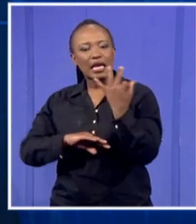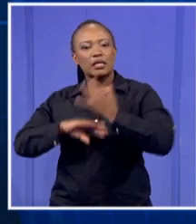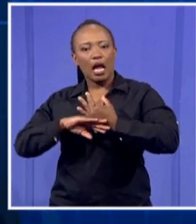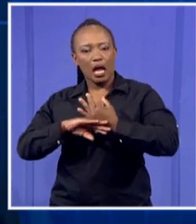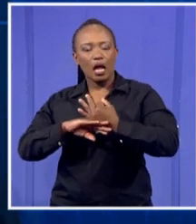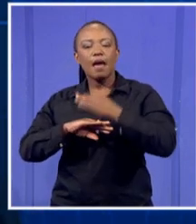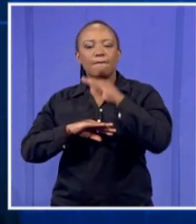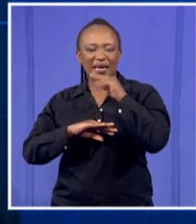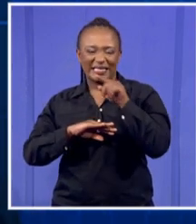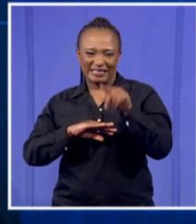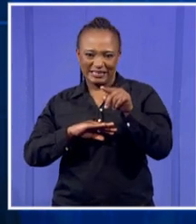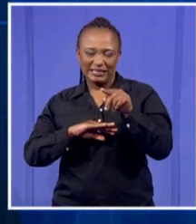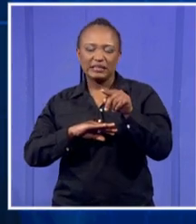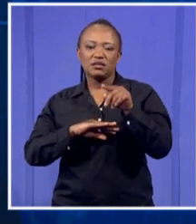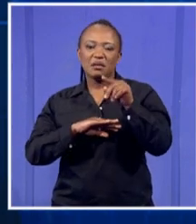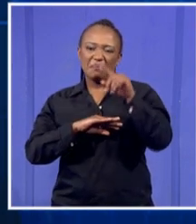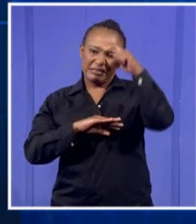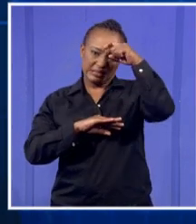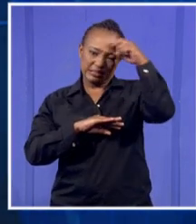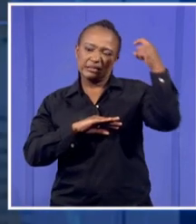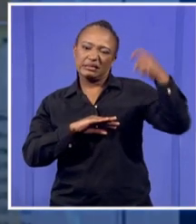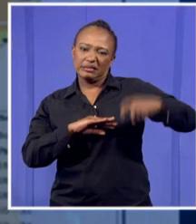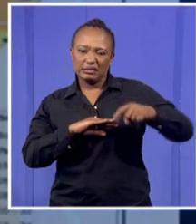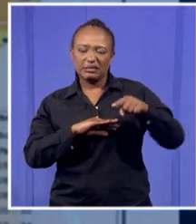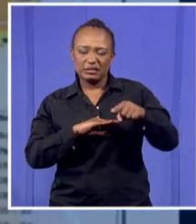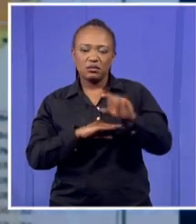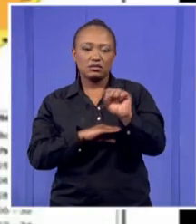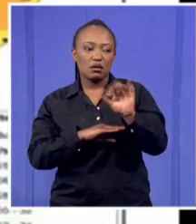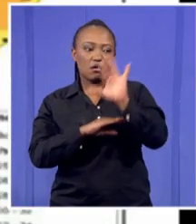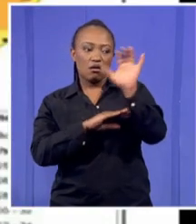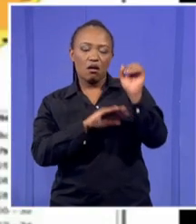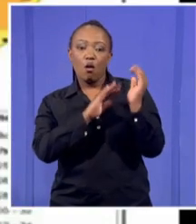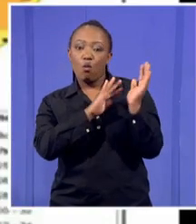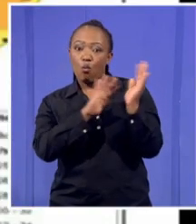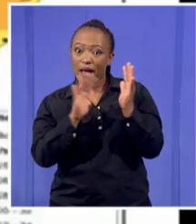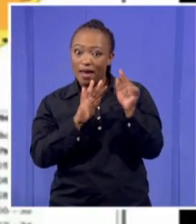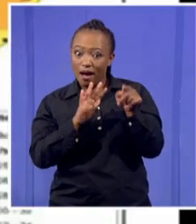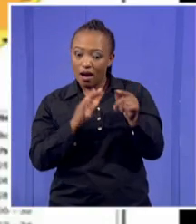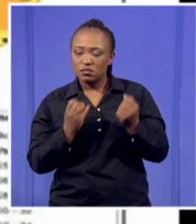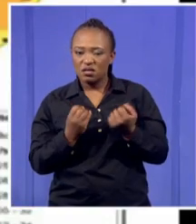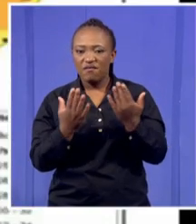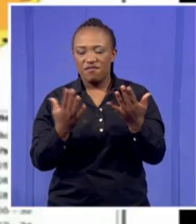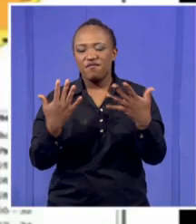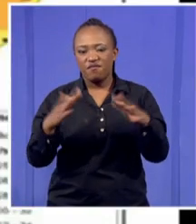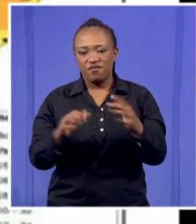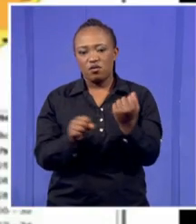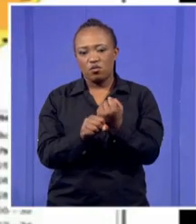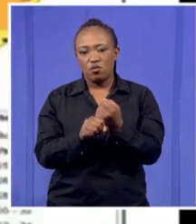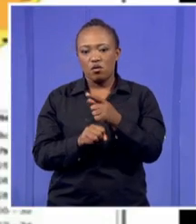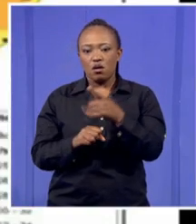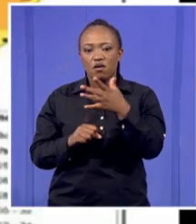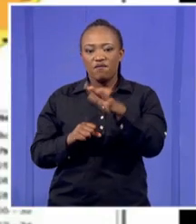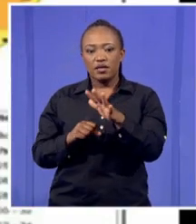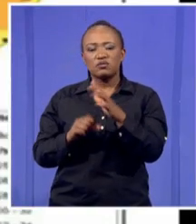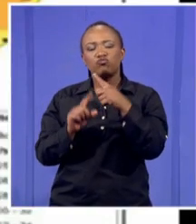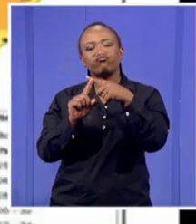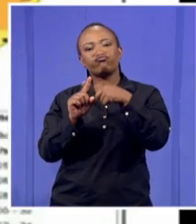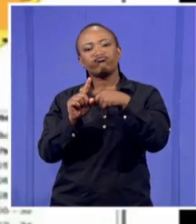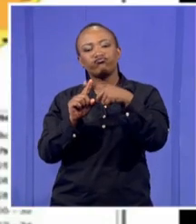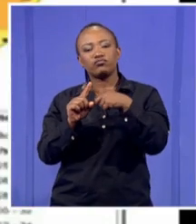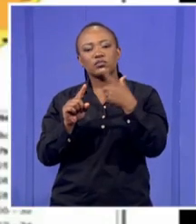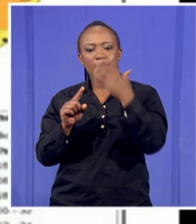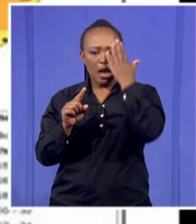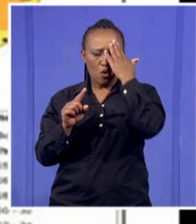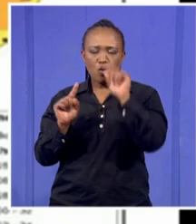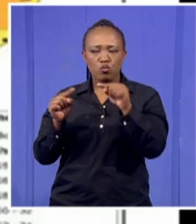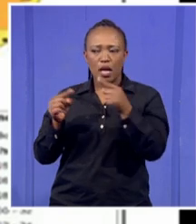heat wave. So South African Weather Service works on that and this is a map of the thresholds that they use. I know it's not visible but just